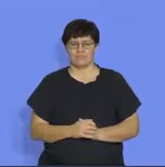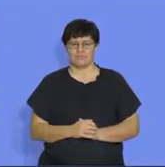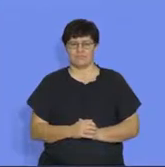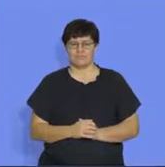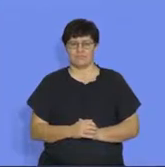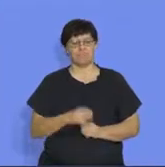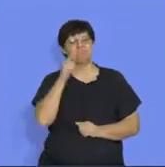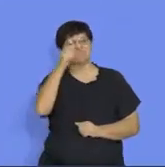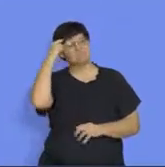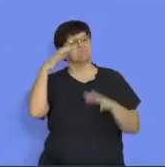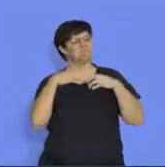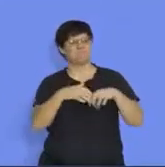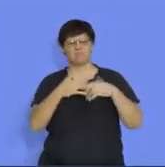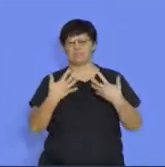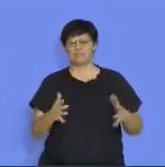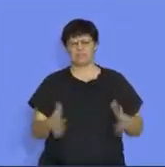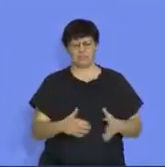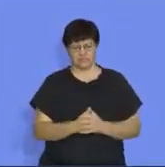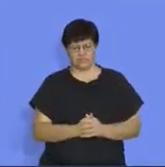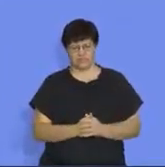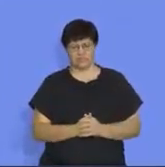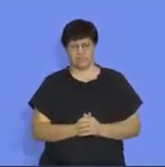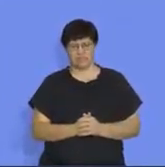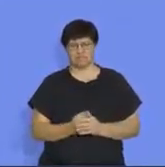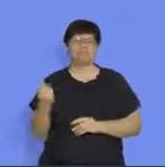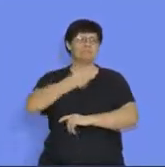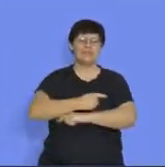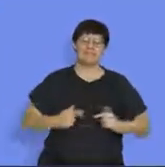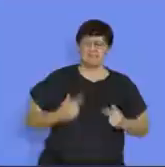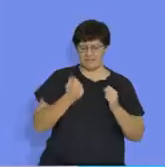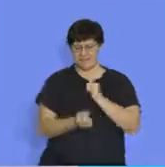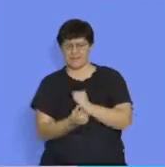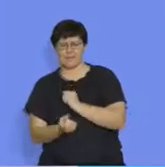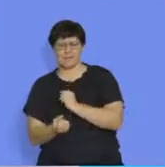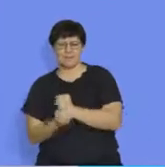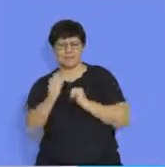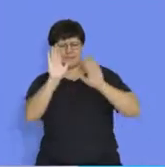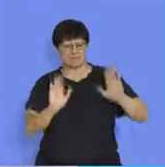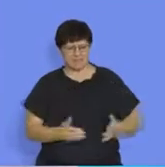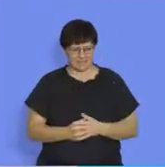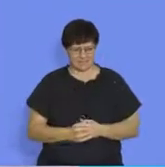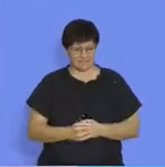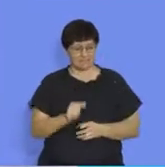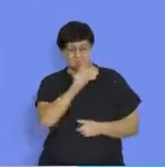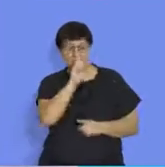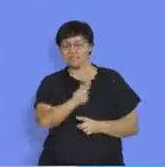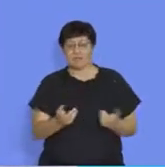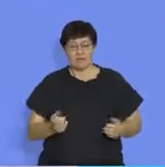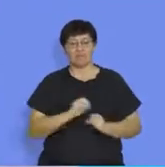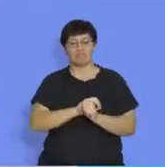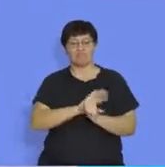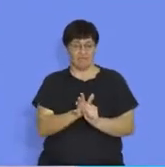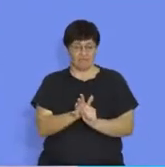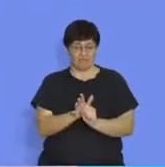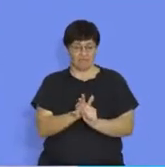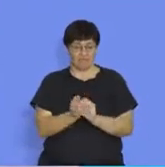Have you ever thought about patterns that occur in everyday life? One pattern that we didn't all see coming was the corona